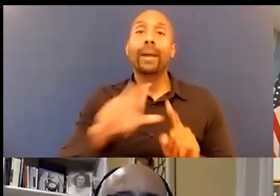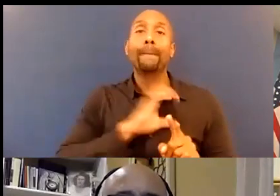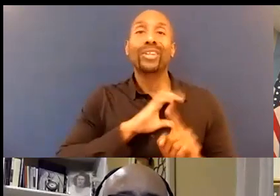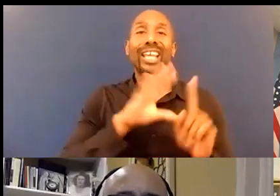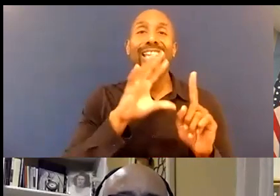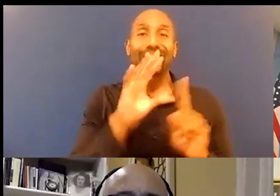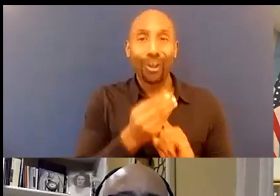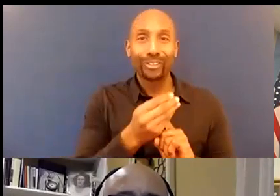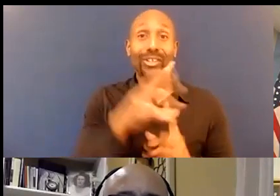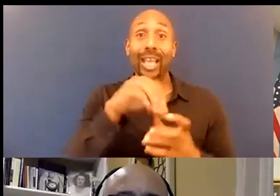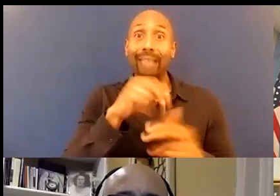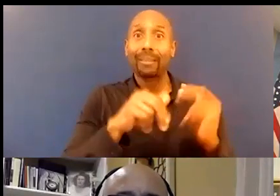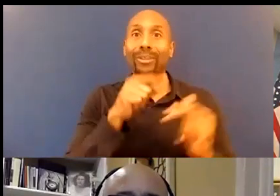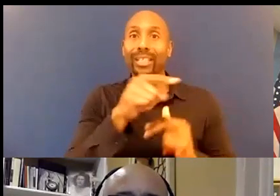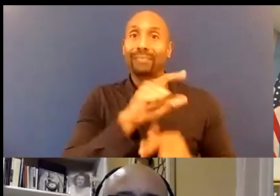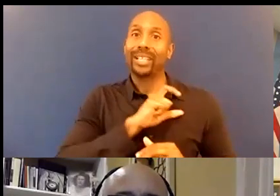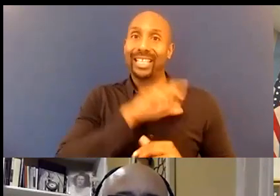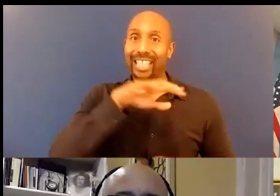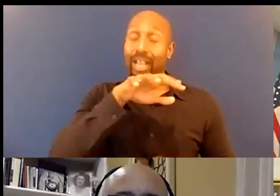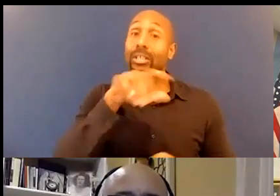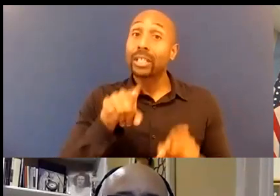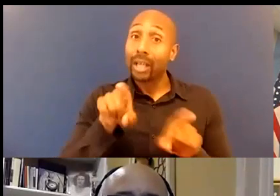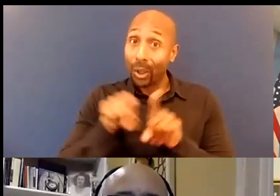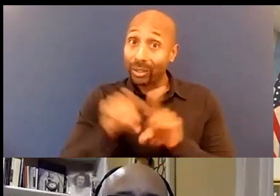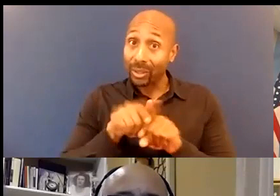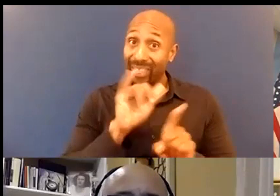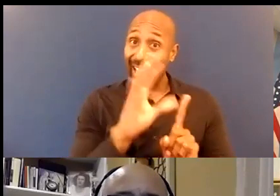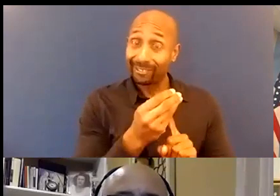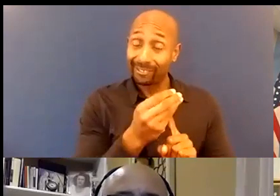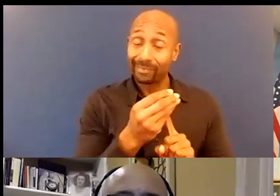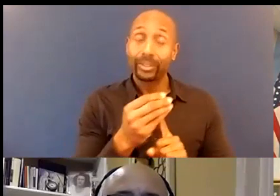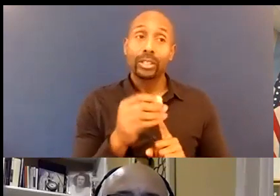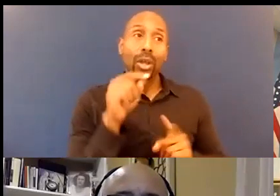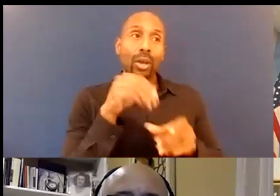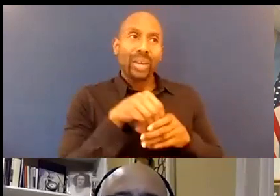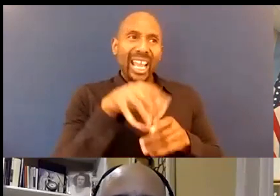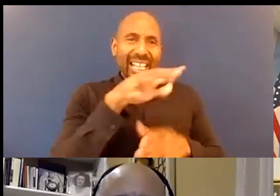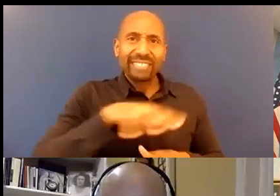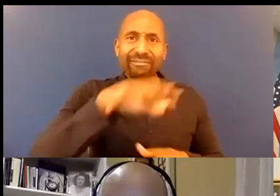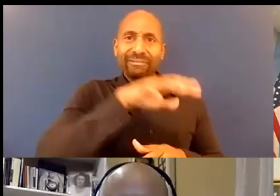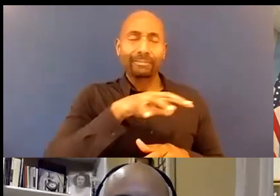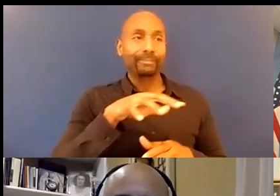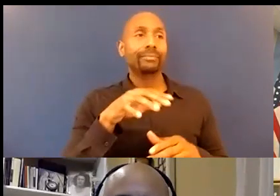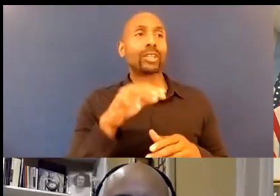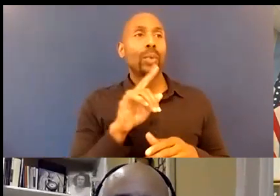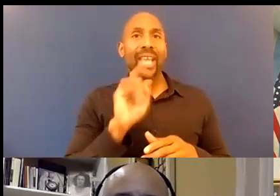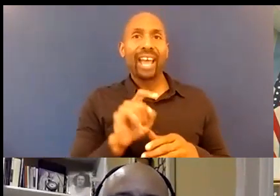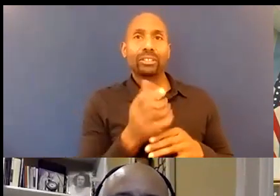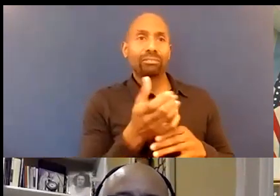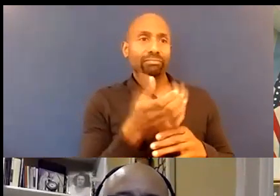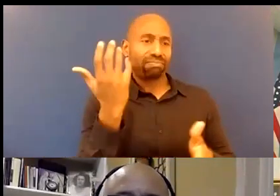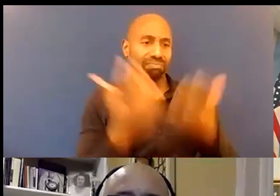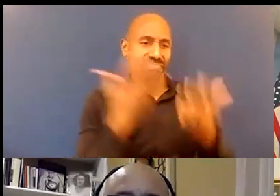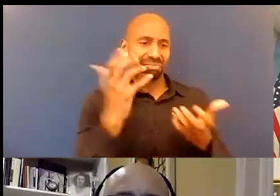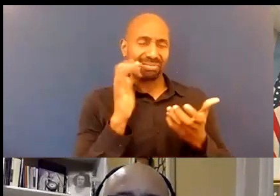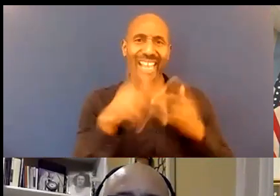these spaces where we're trying to disentangle how much of this can be controlled for how much can we not and I can tell you the thing that we can